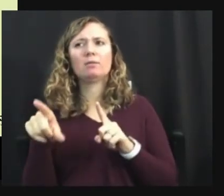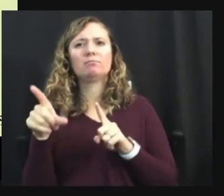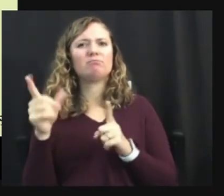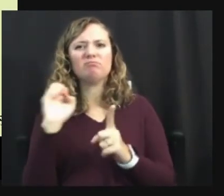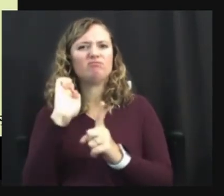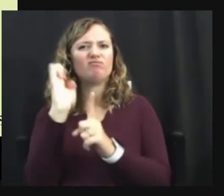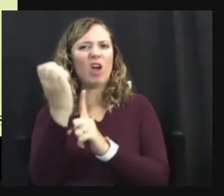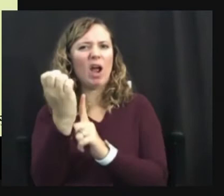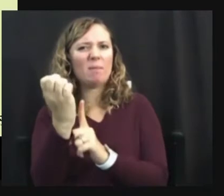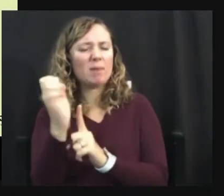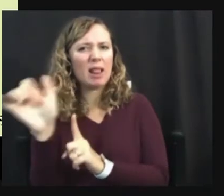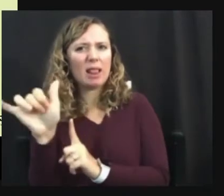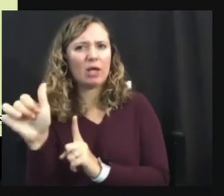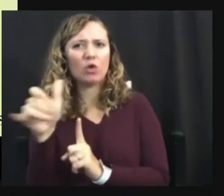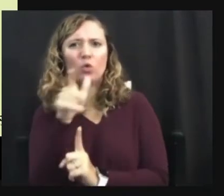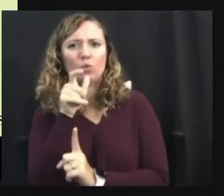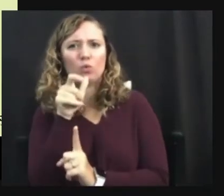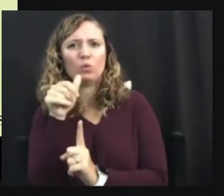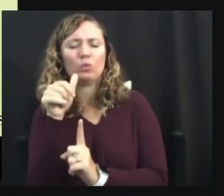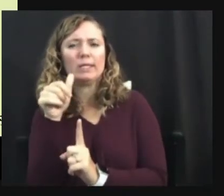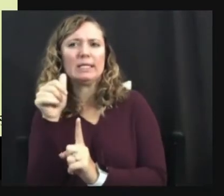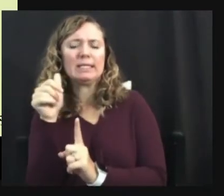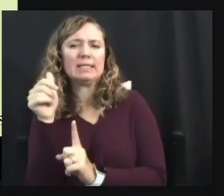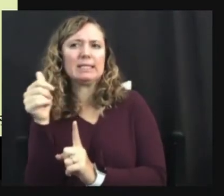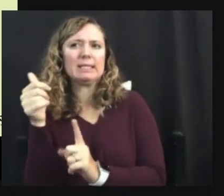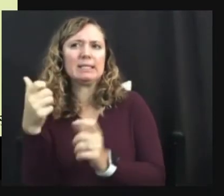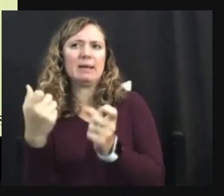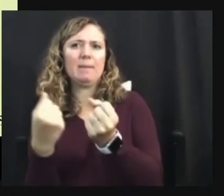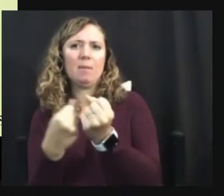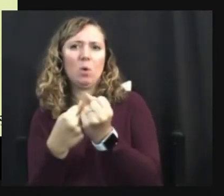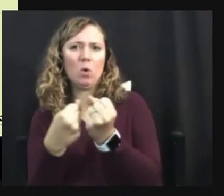Like who's being supported. Um,